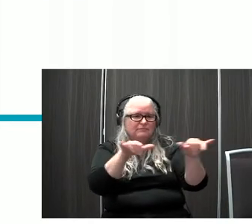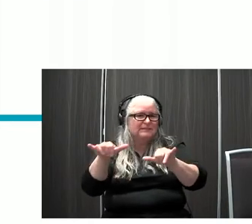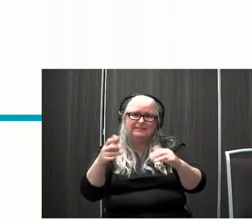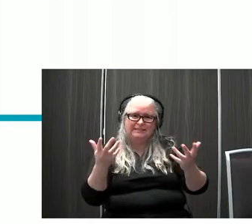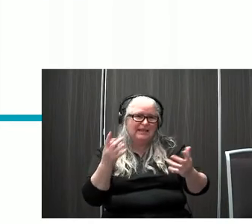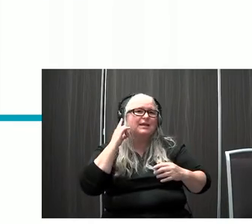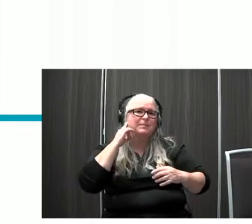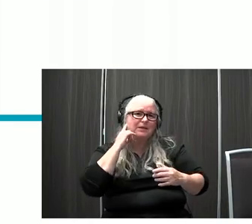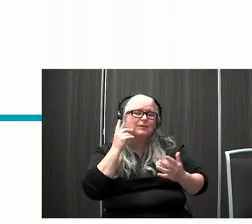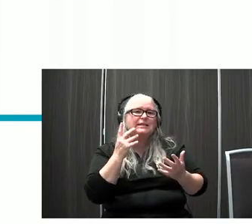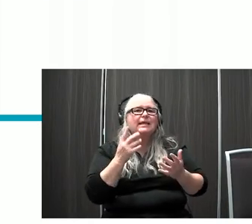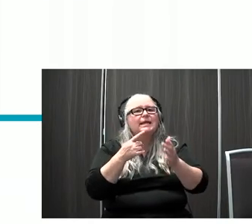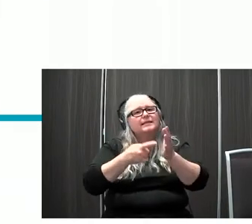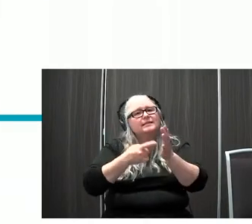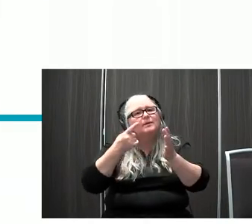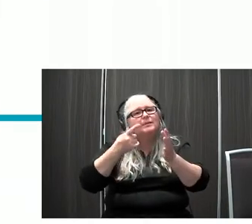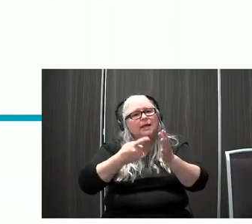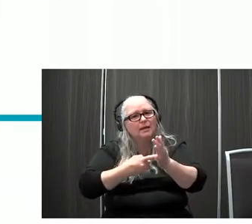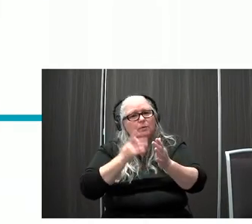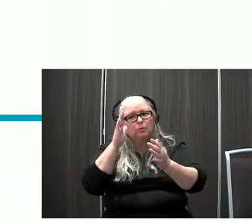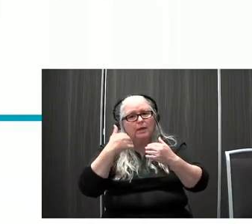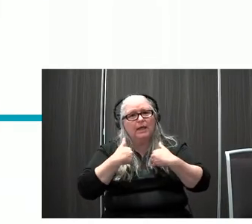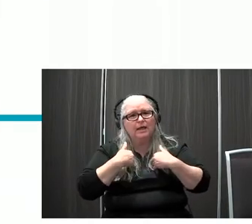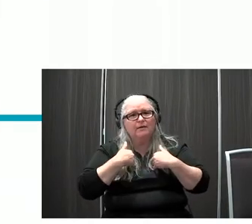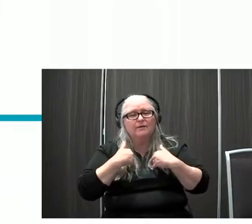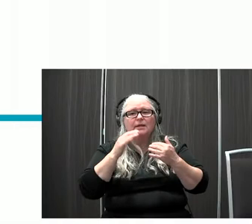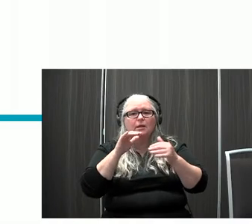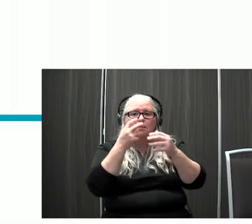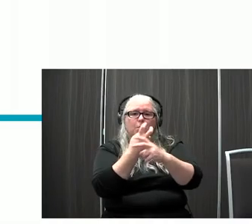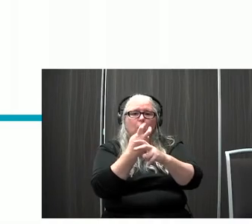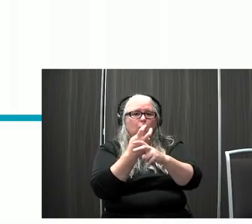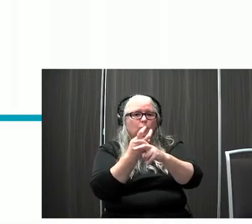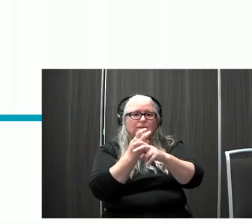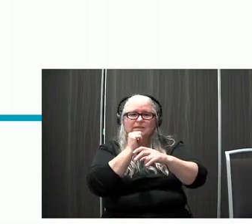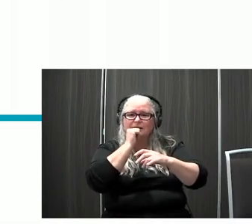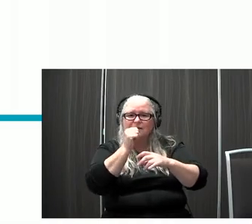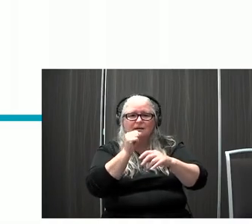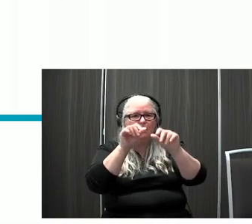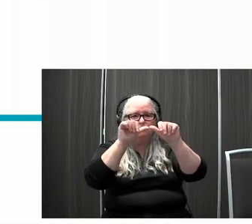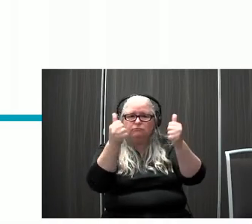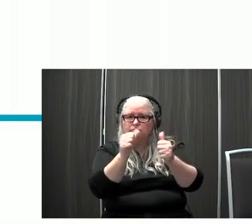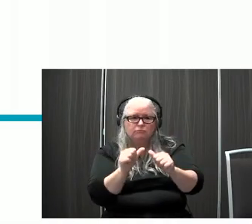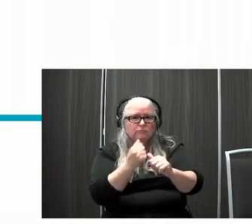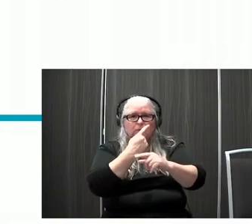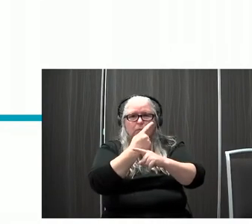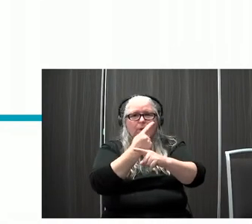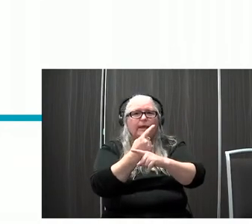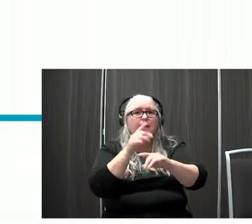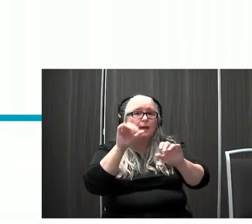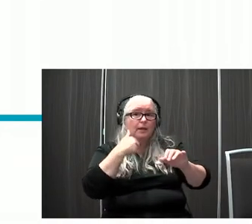Sometimes, in most cases, they have malformed bones in the middle ear space. And on my picture here, what you can see